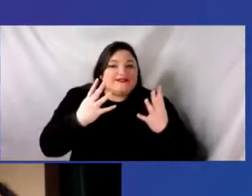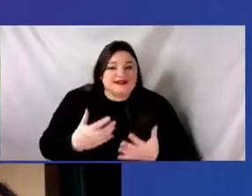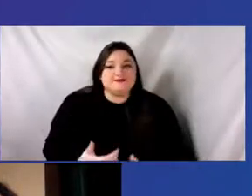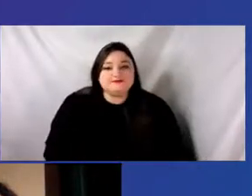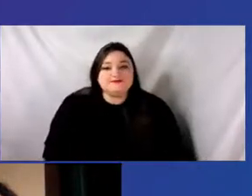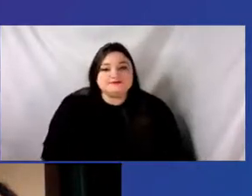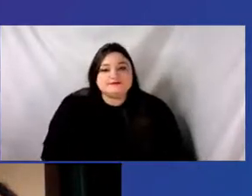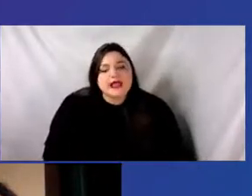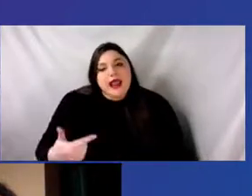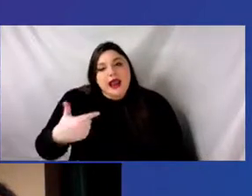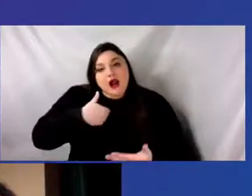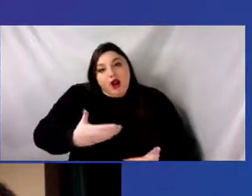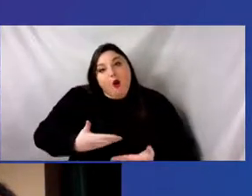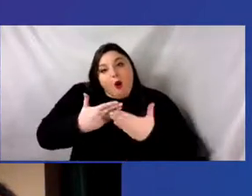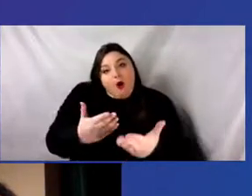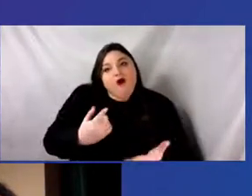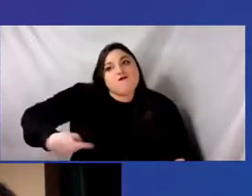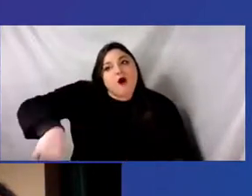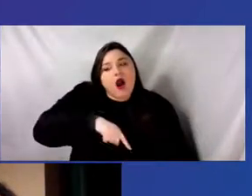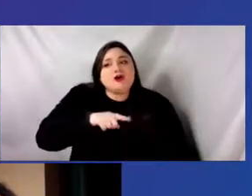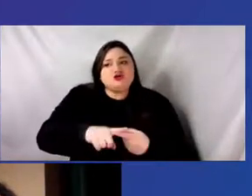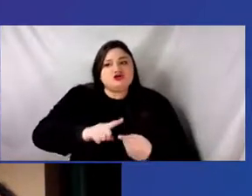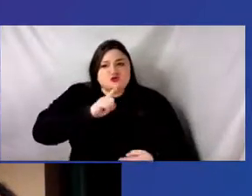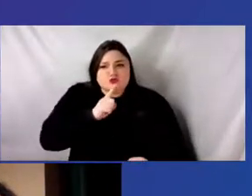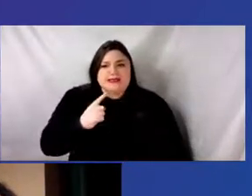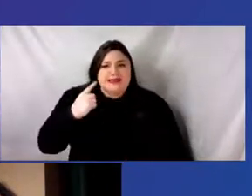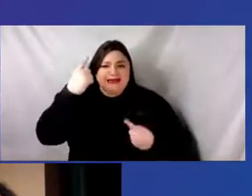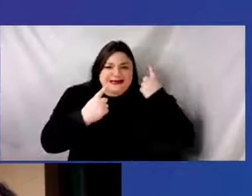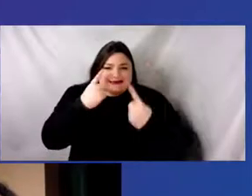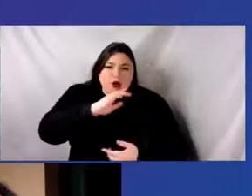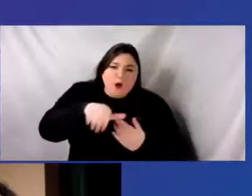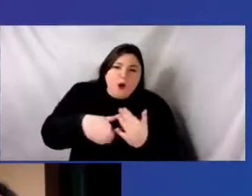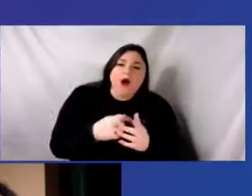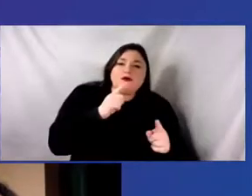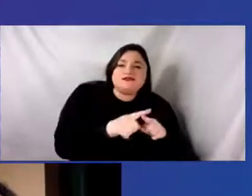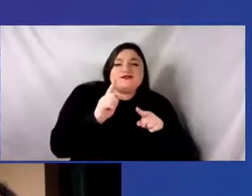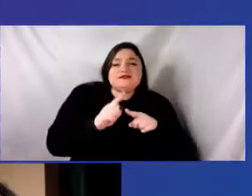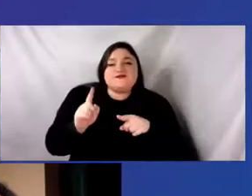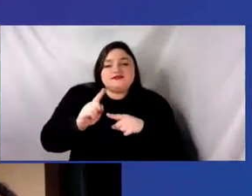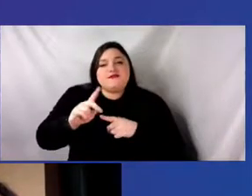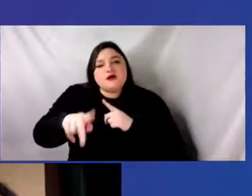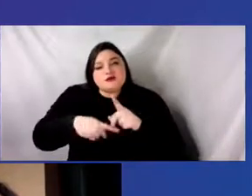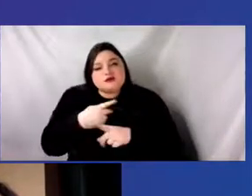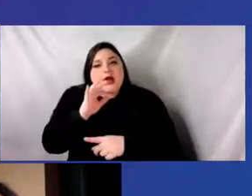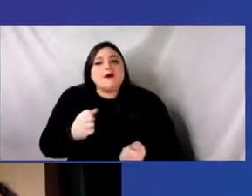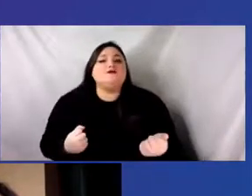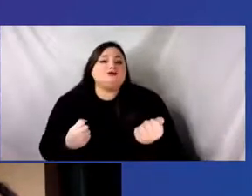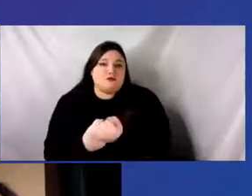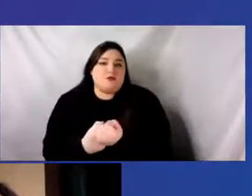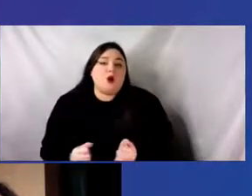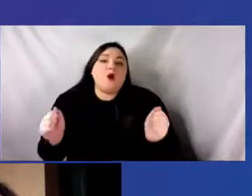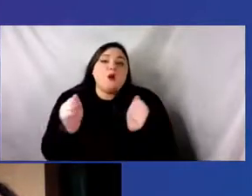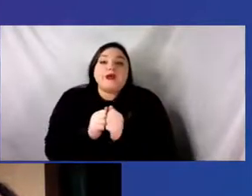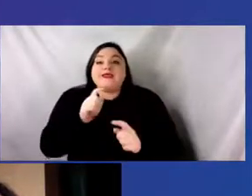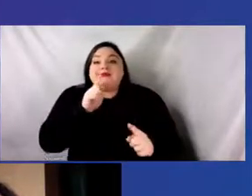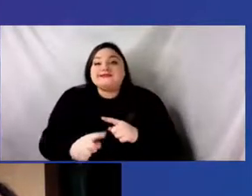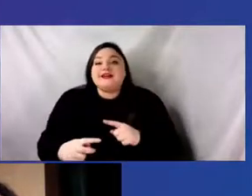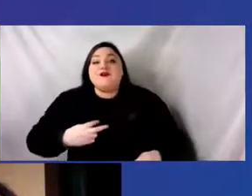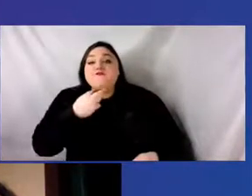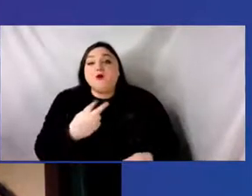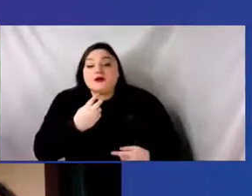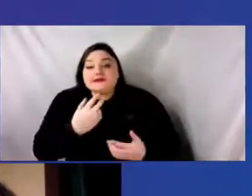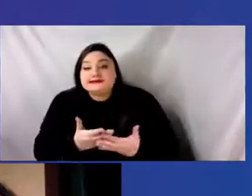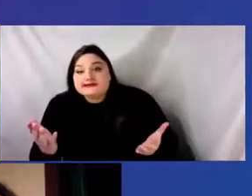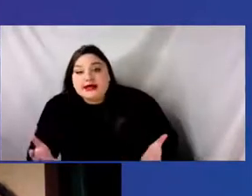all different ways of support in the voices and, uh, in education and the many opportunities that I can